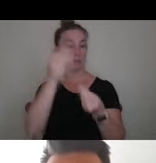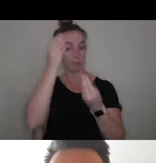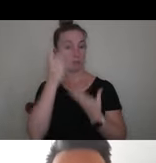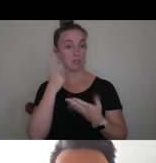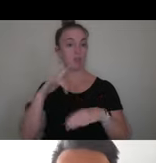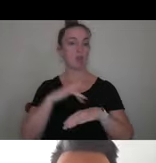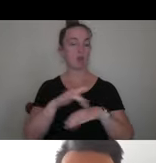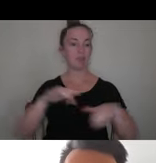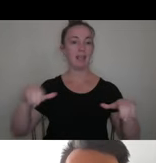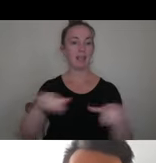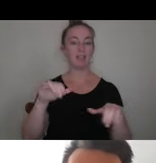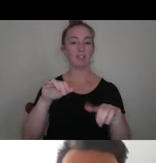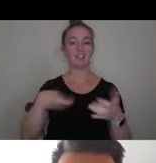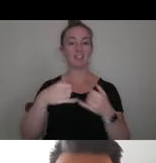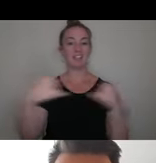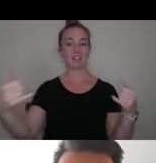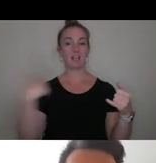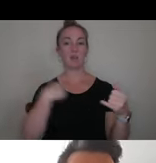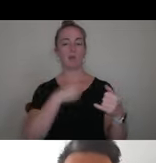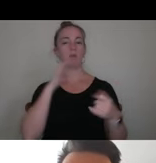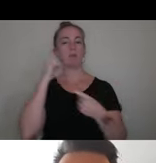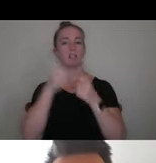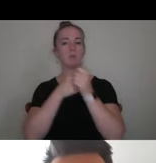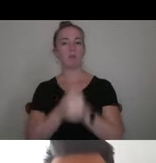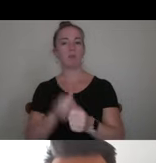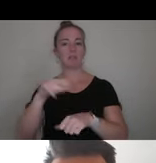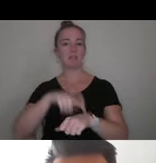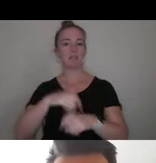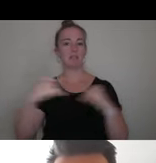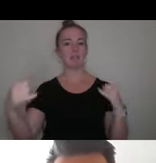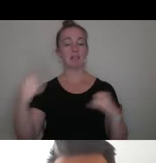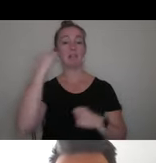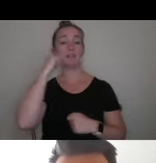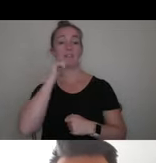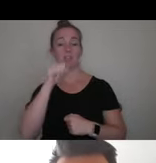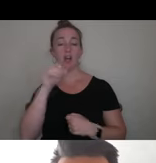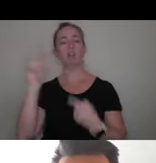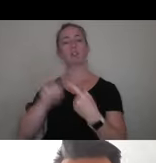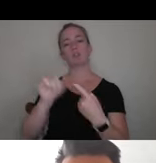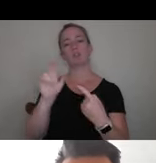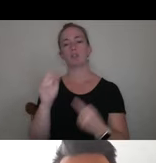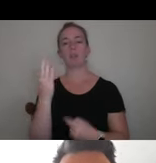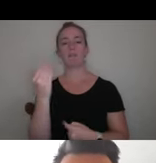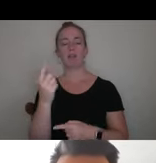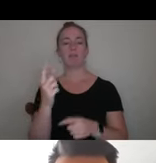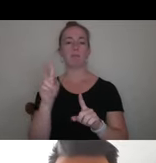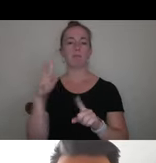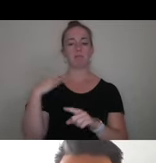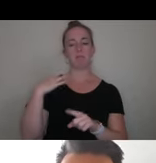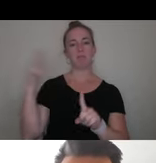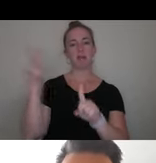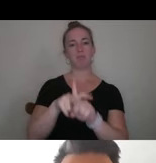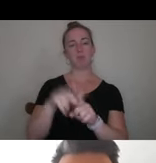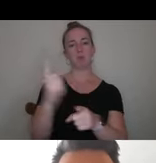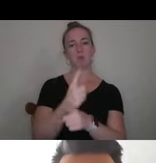deadline, we will consider you on that timeline. And if not, you have until January 15th to apply regular decision with the final admission